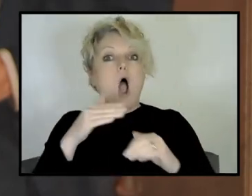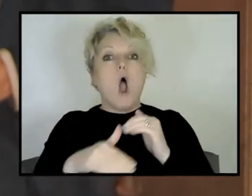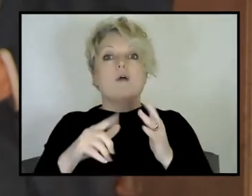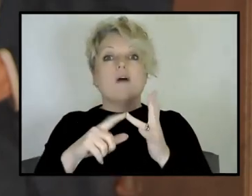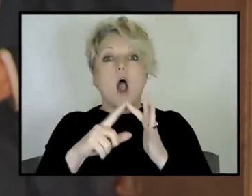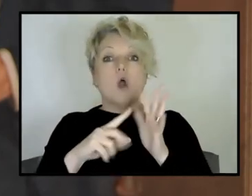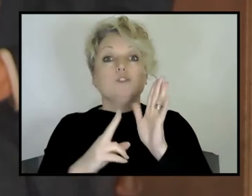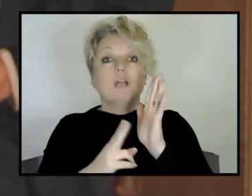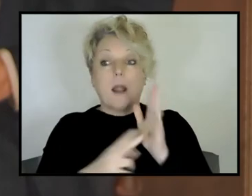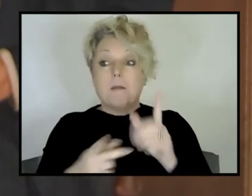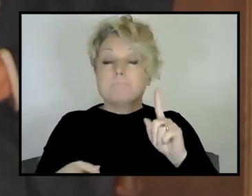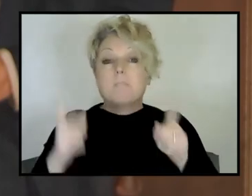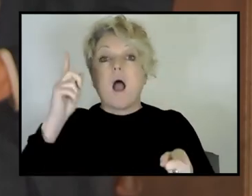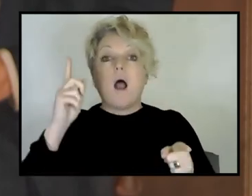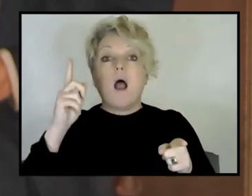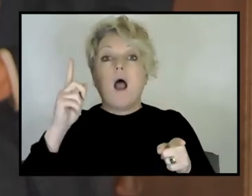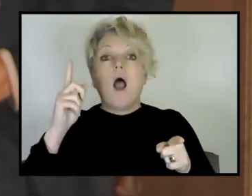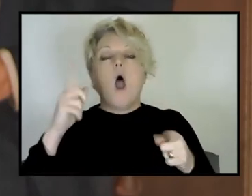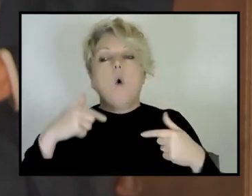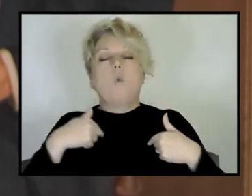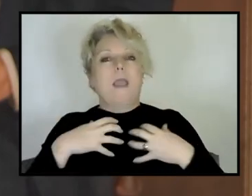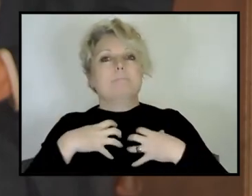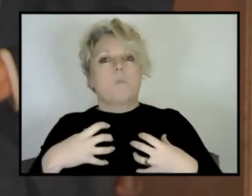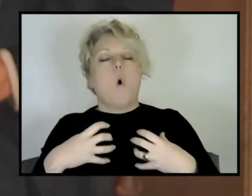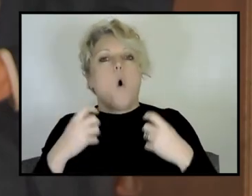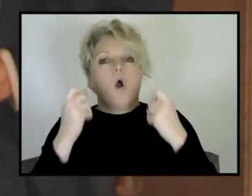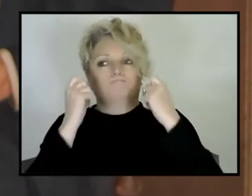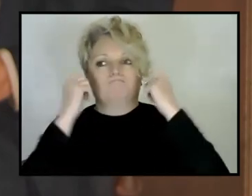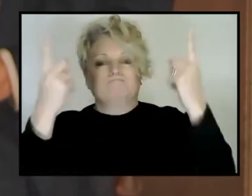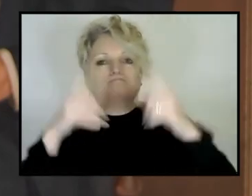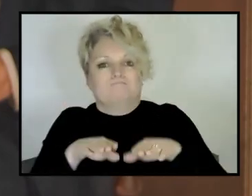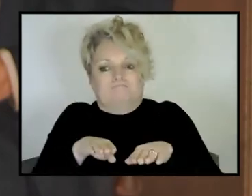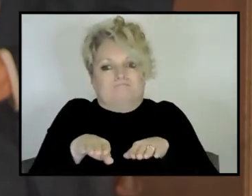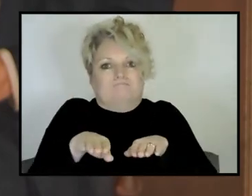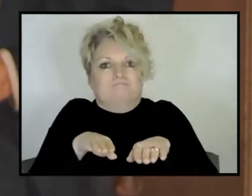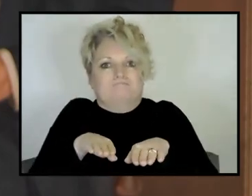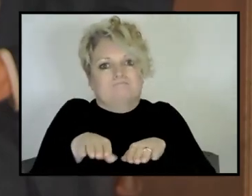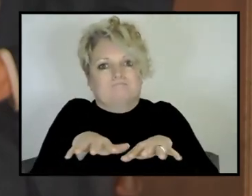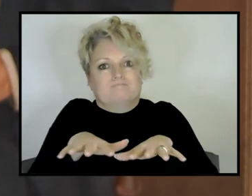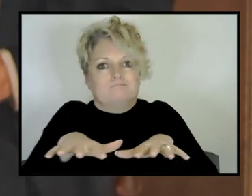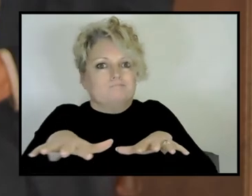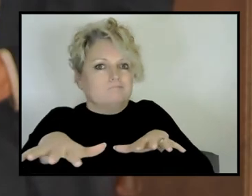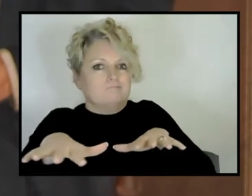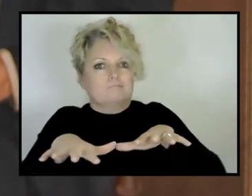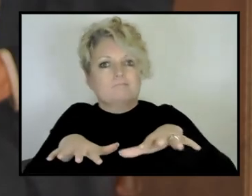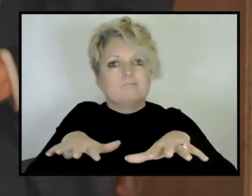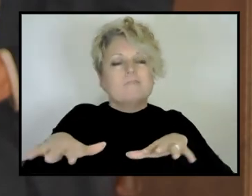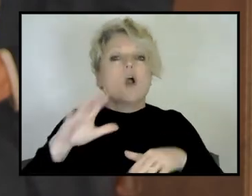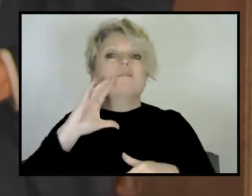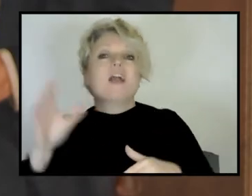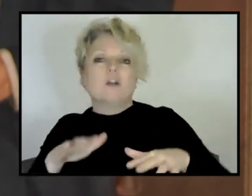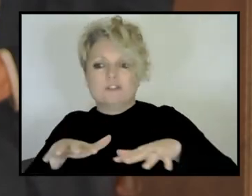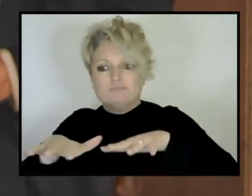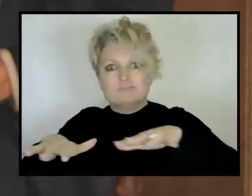understanding that plate tectonic theory. was really super critical. Murray Tharp, um, Matthews Vine, um, and, and,